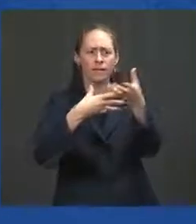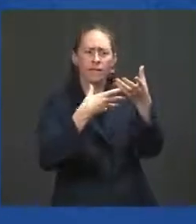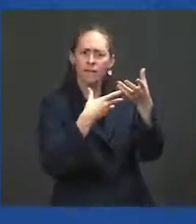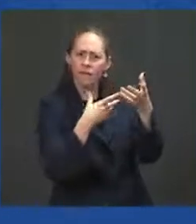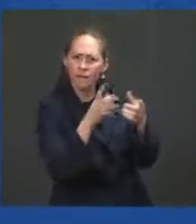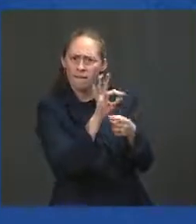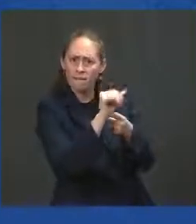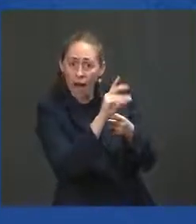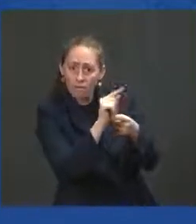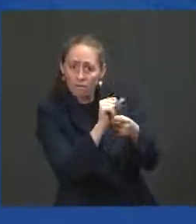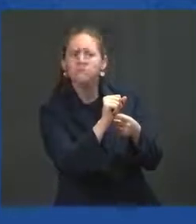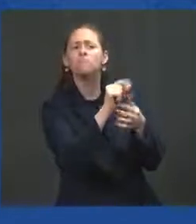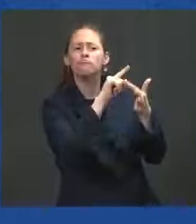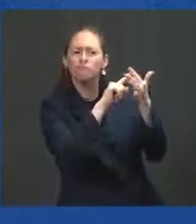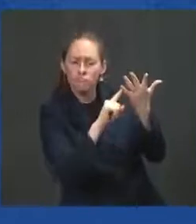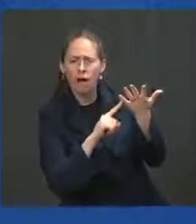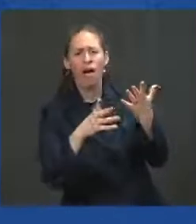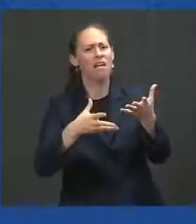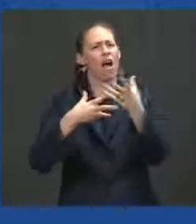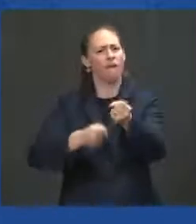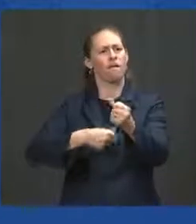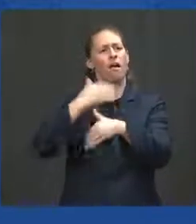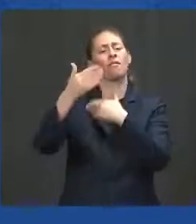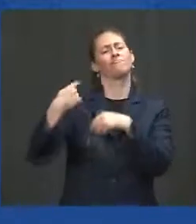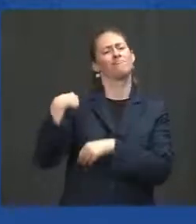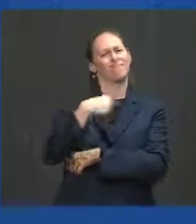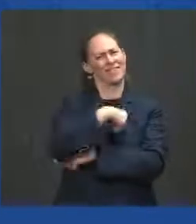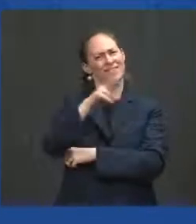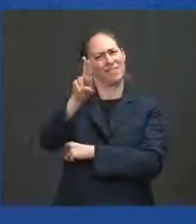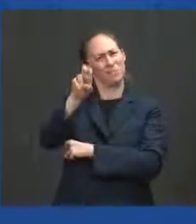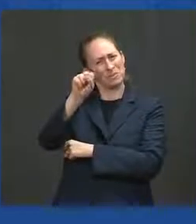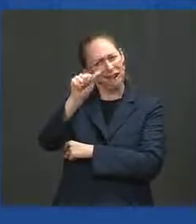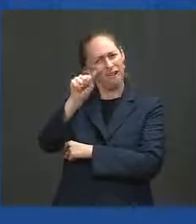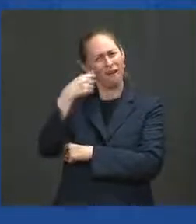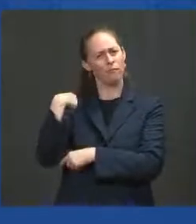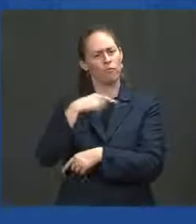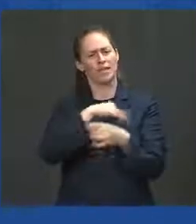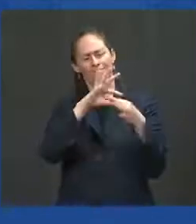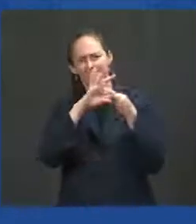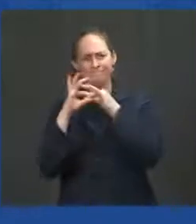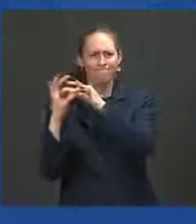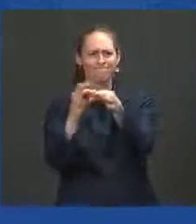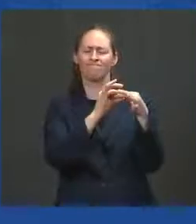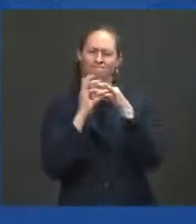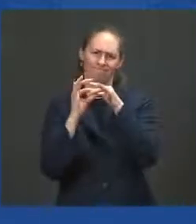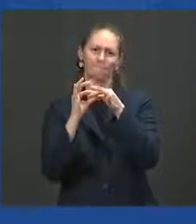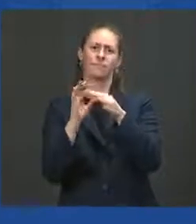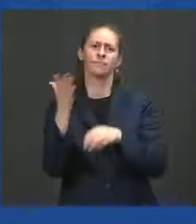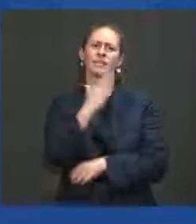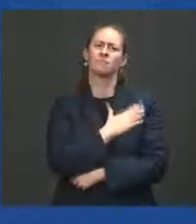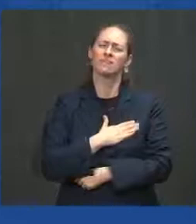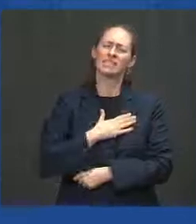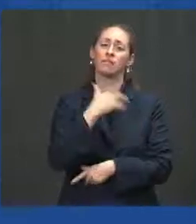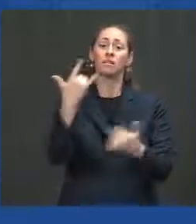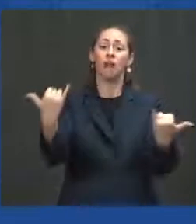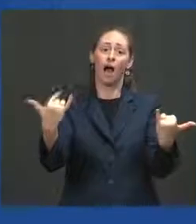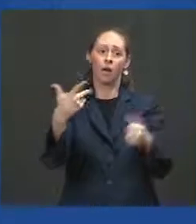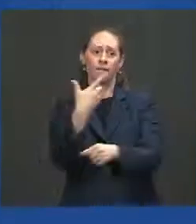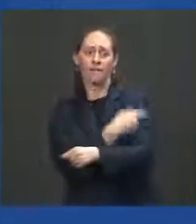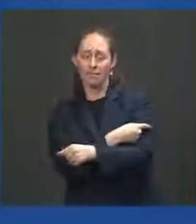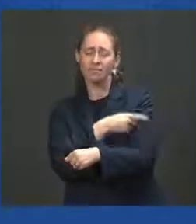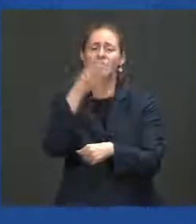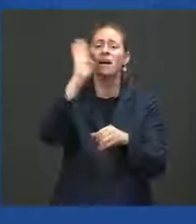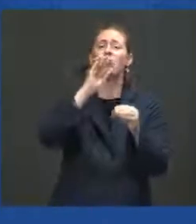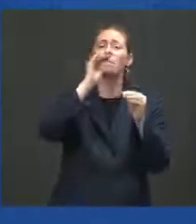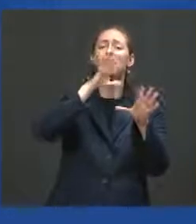Together, together, as a United States of America. So, please get vaccinated today. God bless you all, and may God